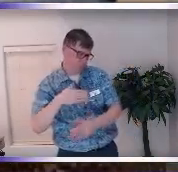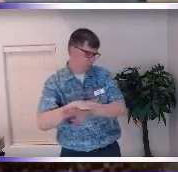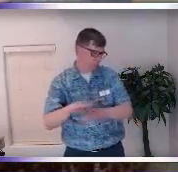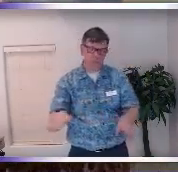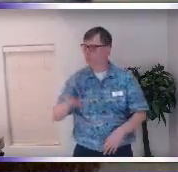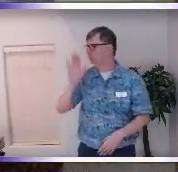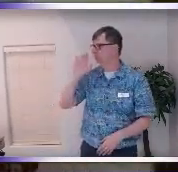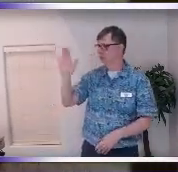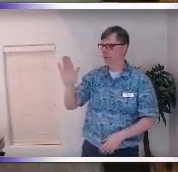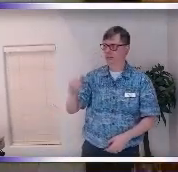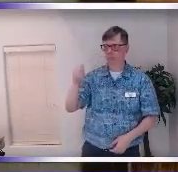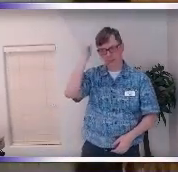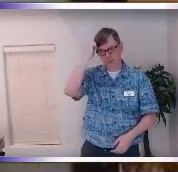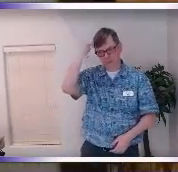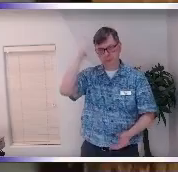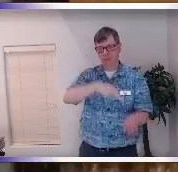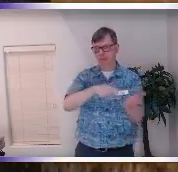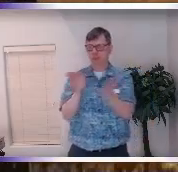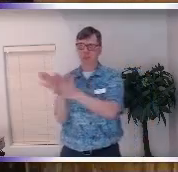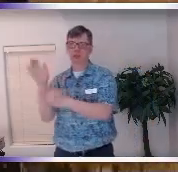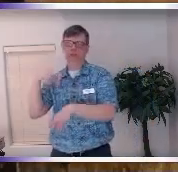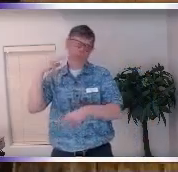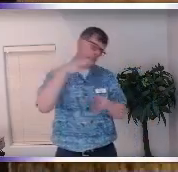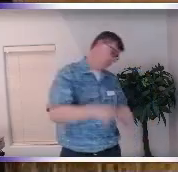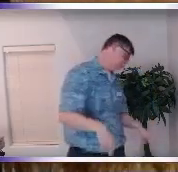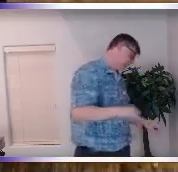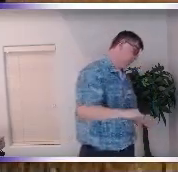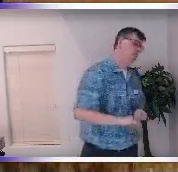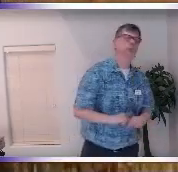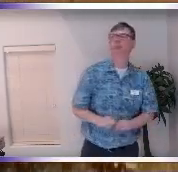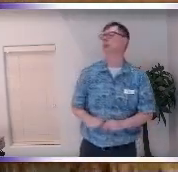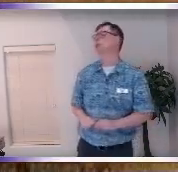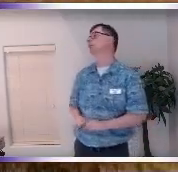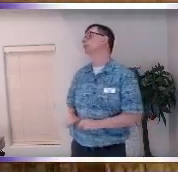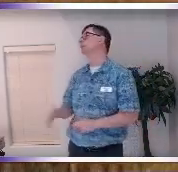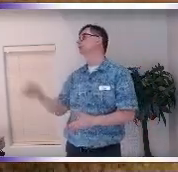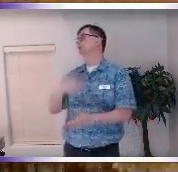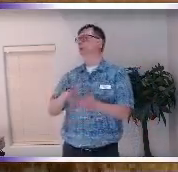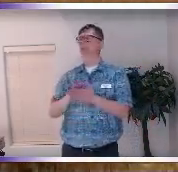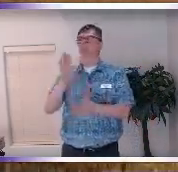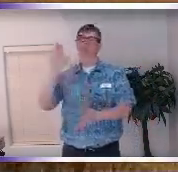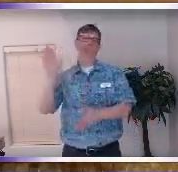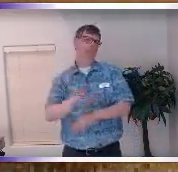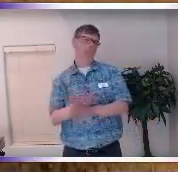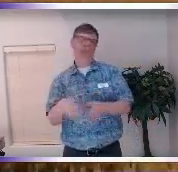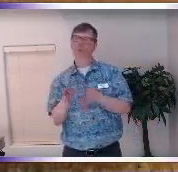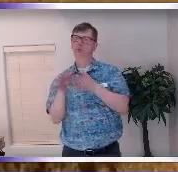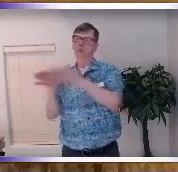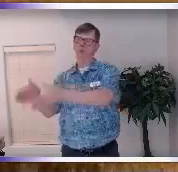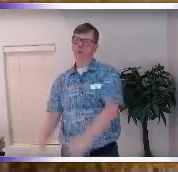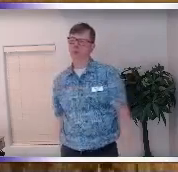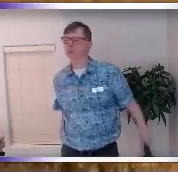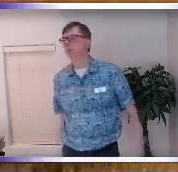is no pause there's mind going right into reaction right into defense right into that and you can't get anywhere with that in your mundane